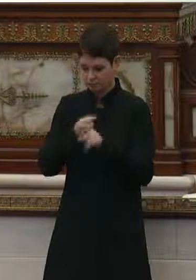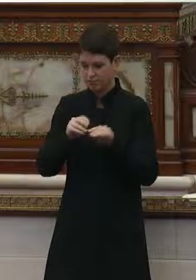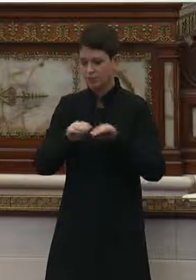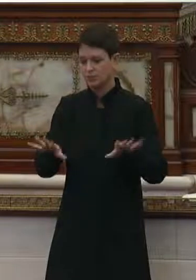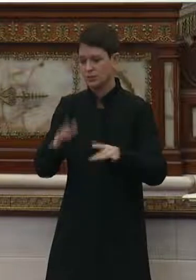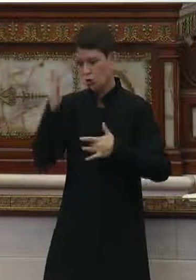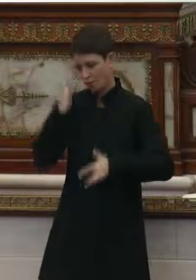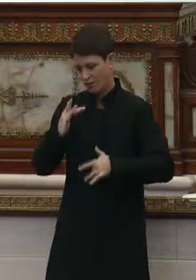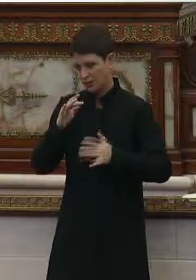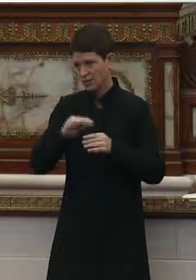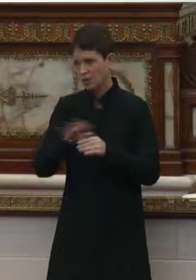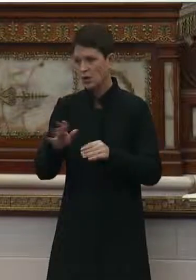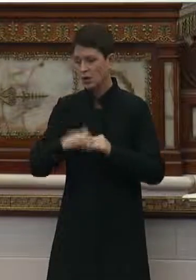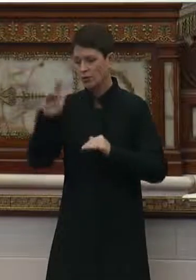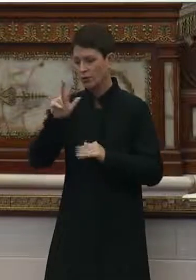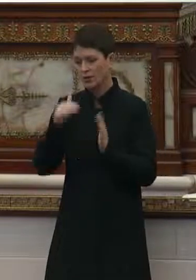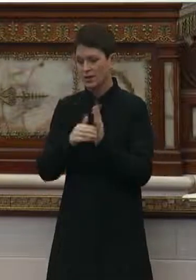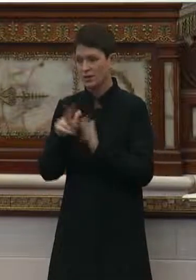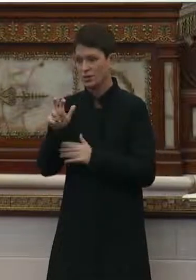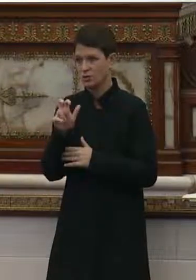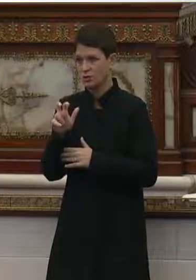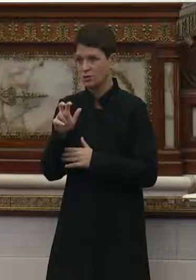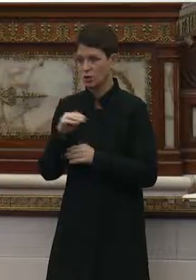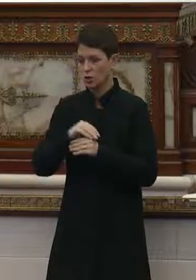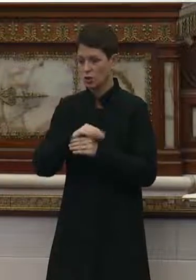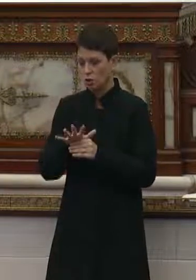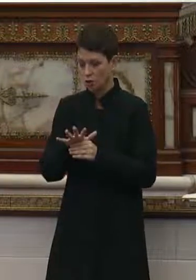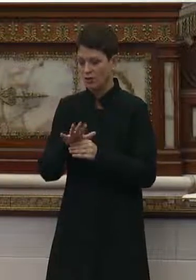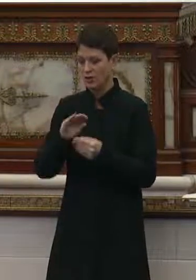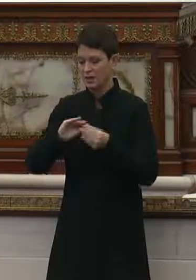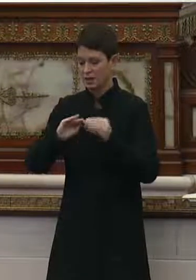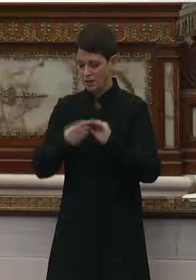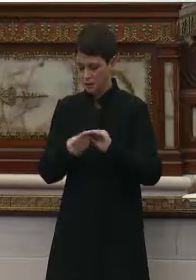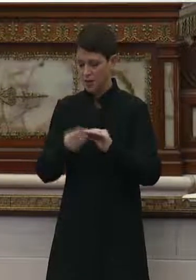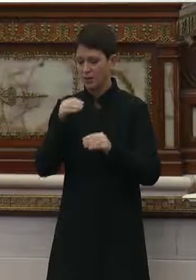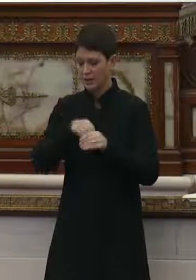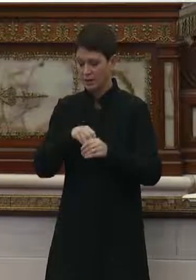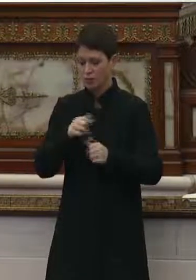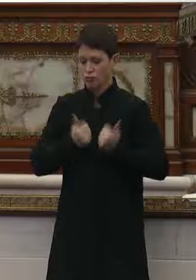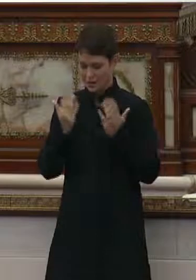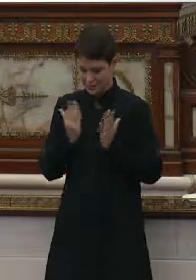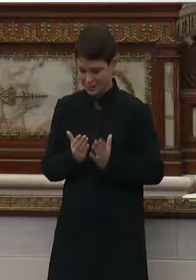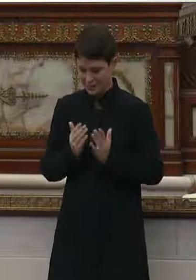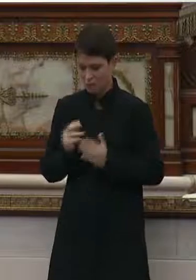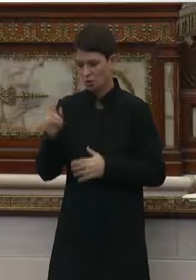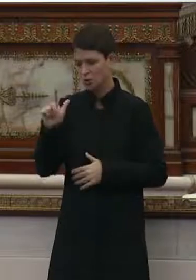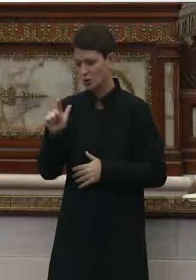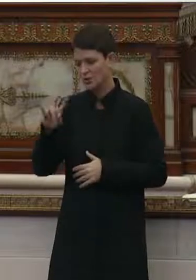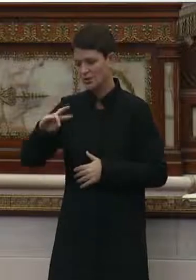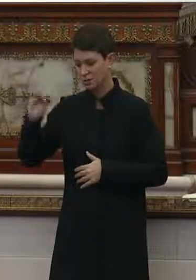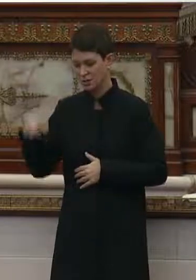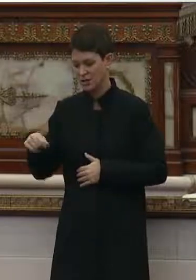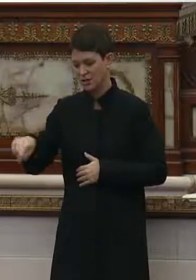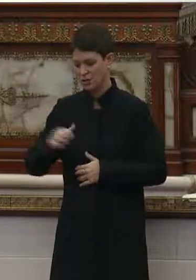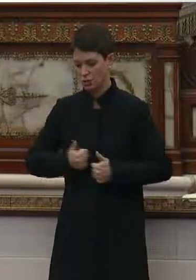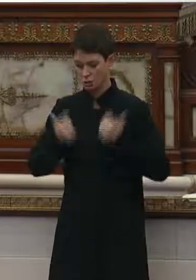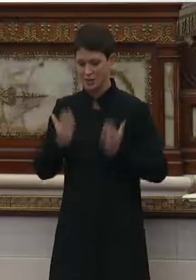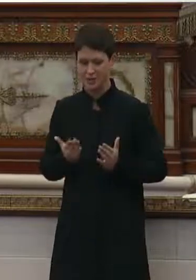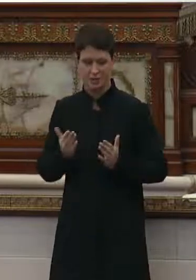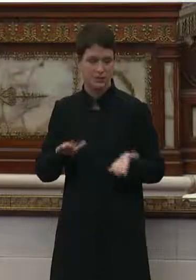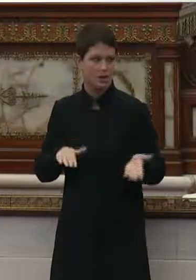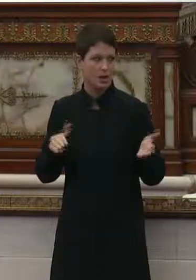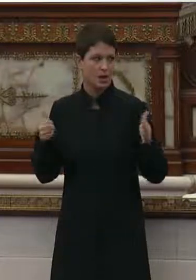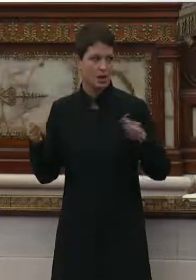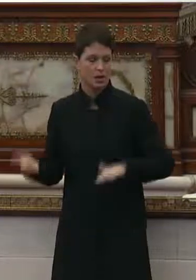-19, with over 3,300 COVID-19 cases in residents. Approximately 27% of these residents died.